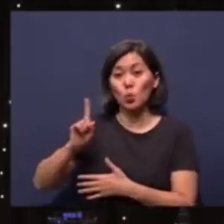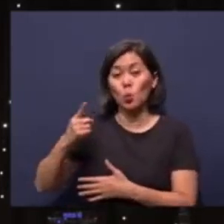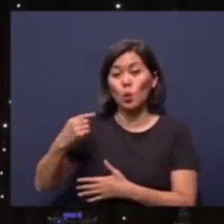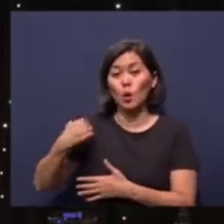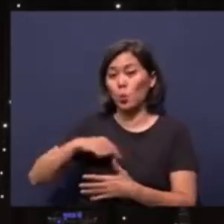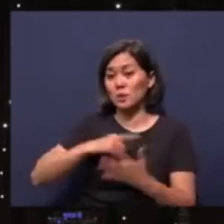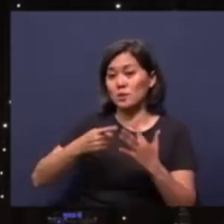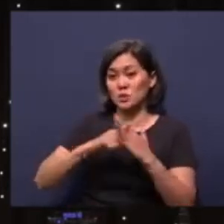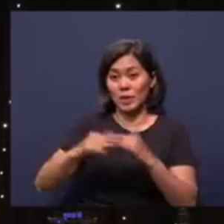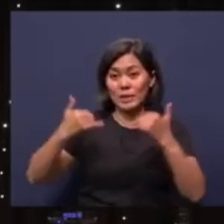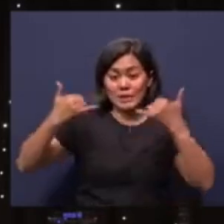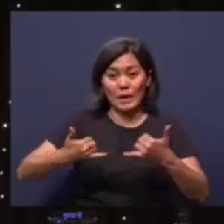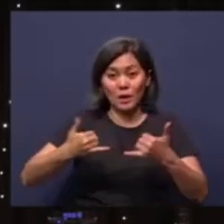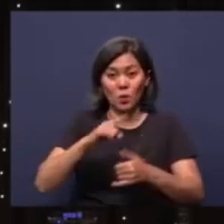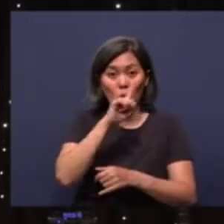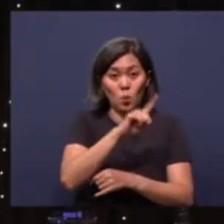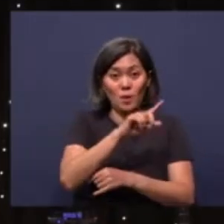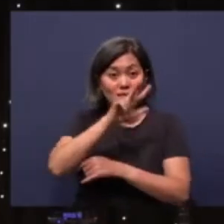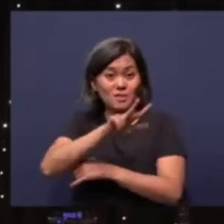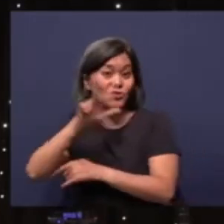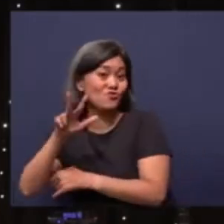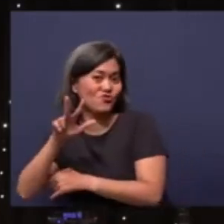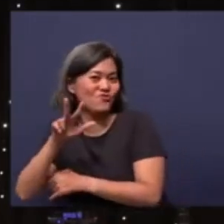At the moment, we are 133.